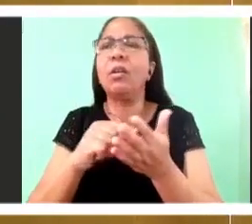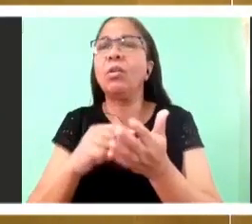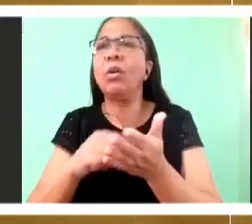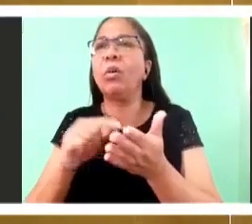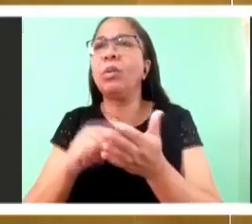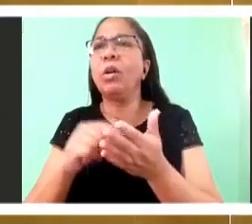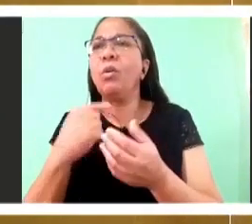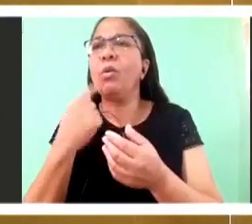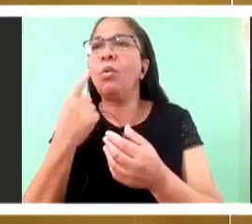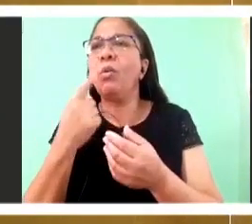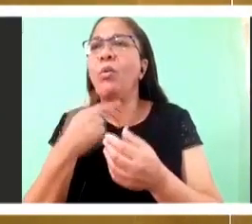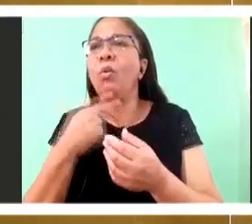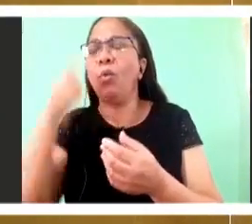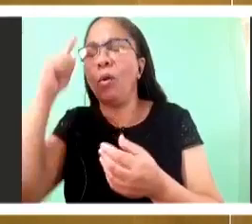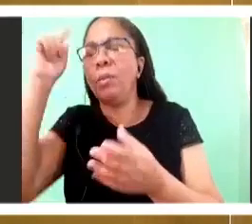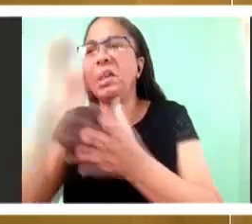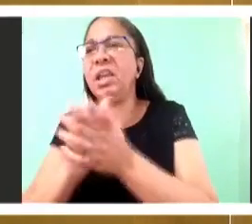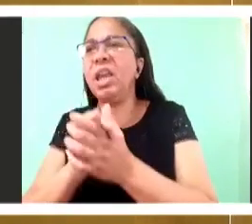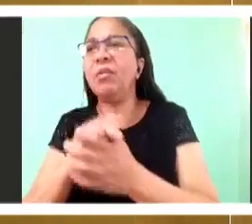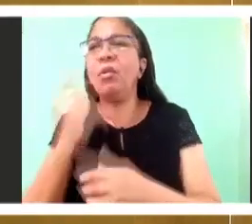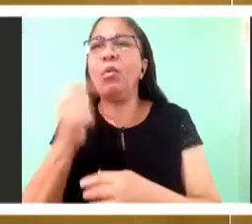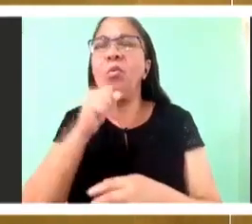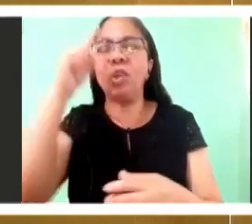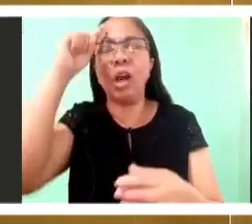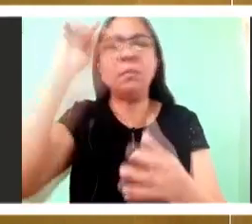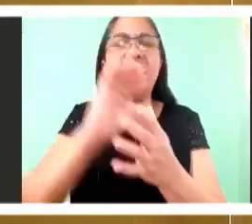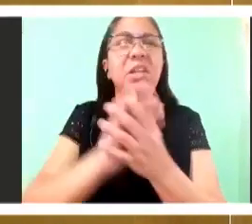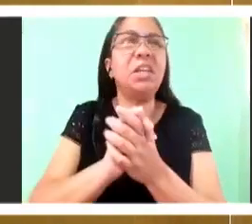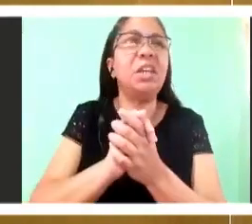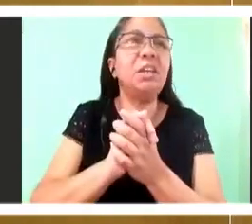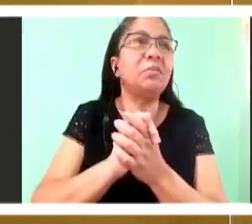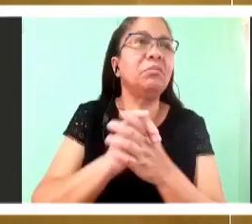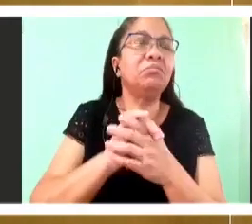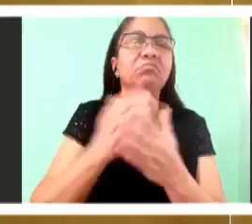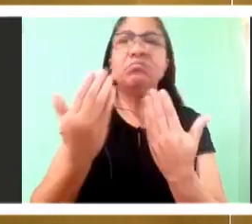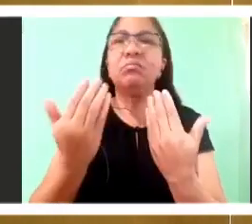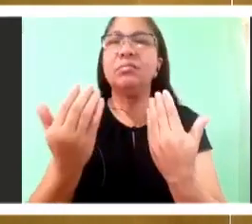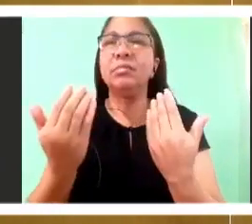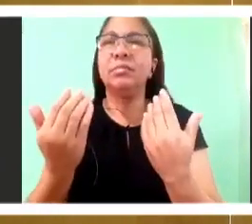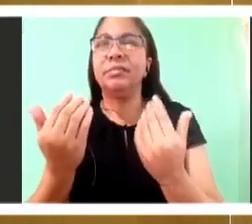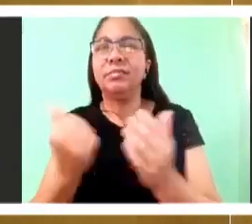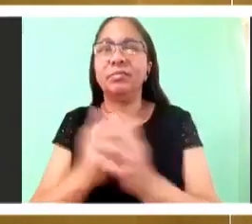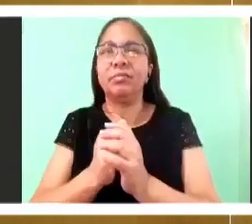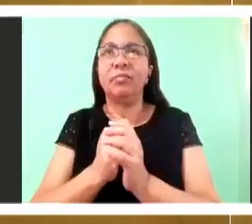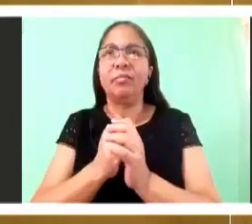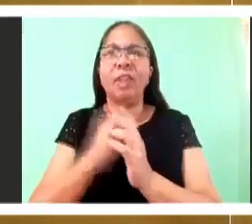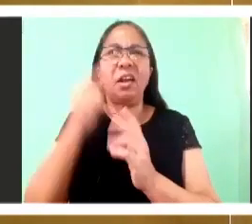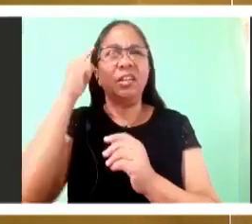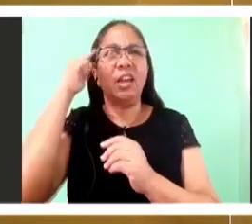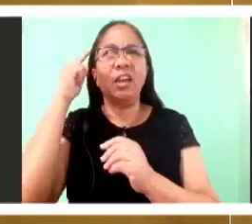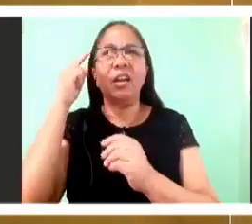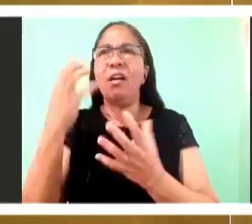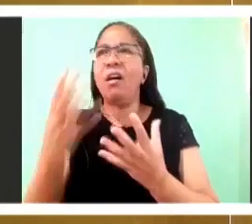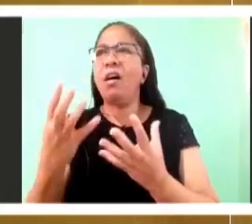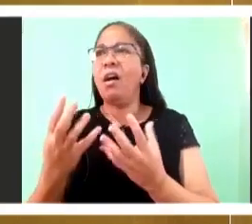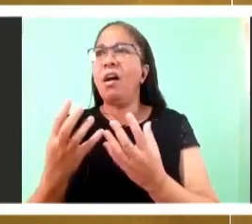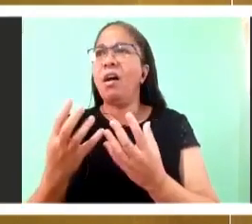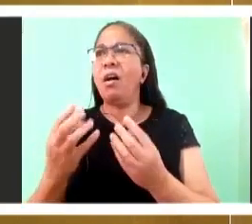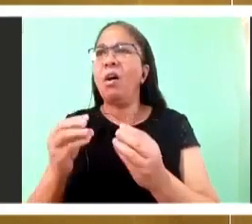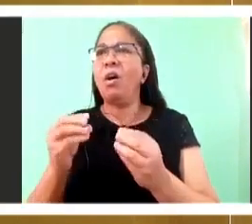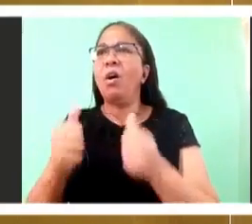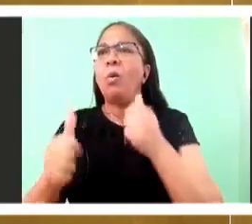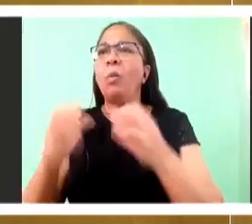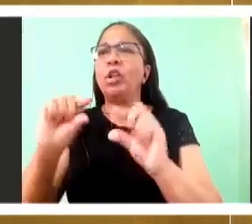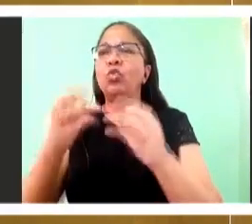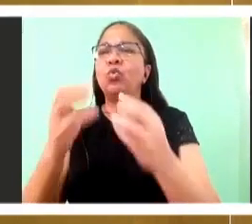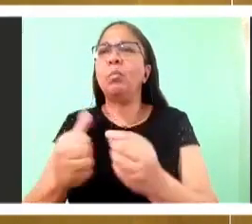That's what we would do. That's not what Jesus does. Jesus leaves his doctrine exactly as it is and kind of